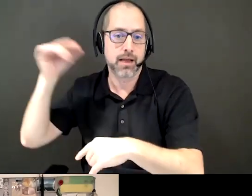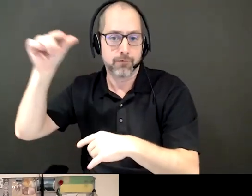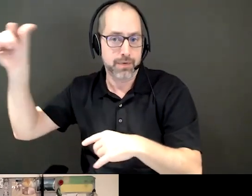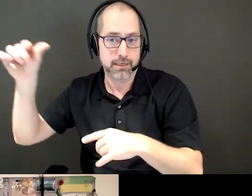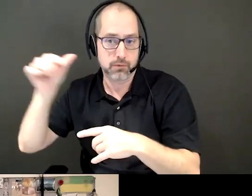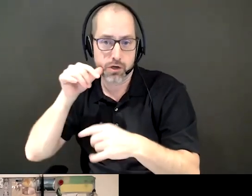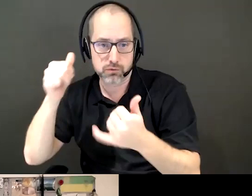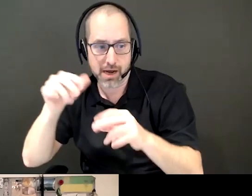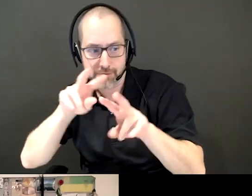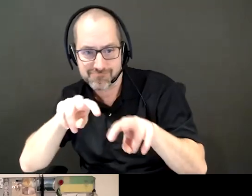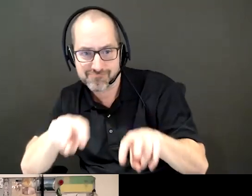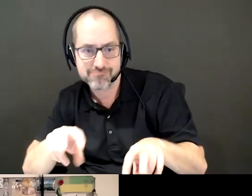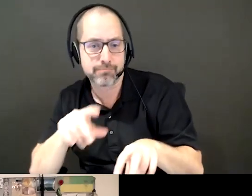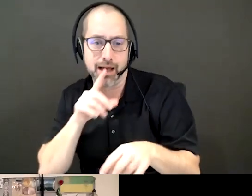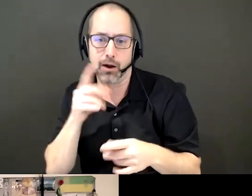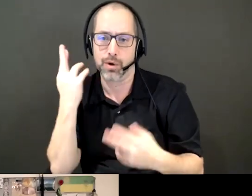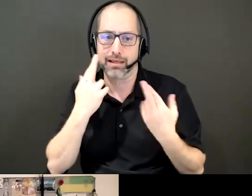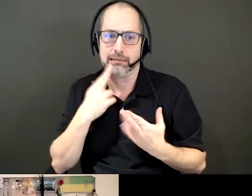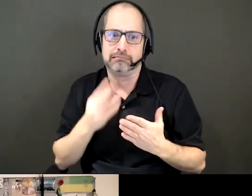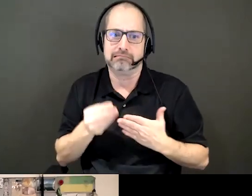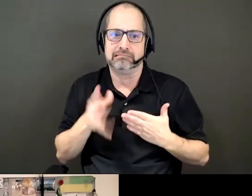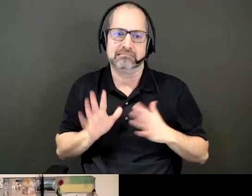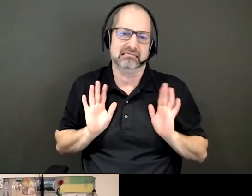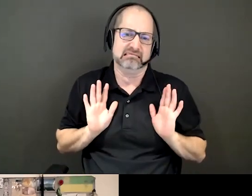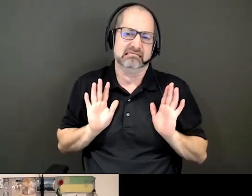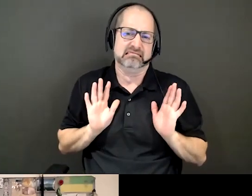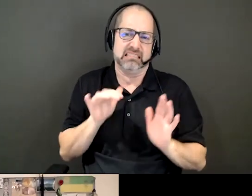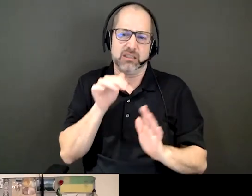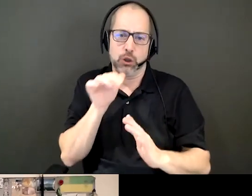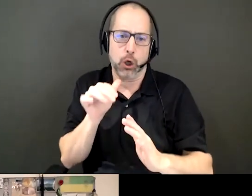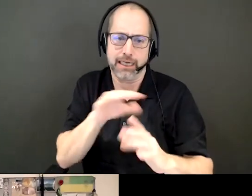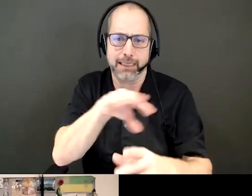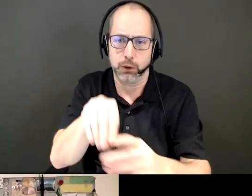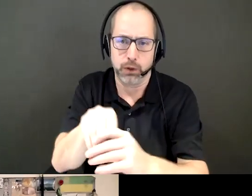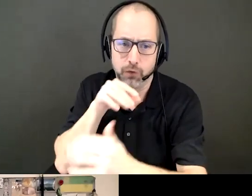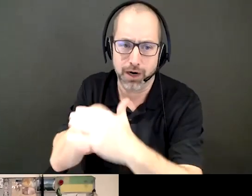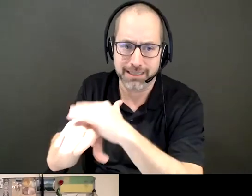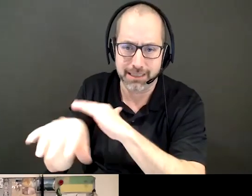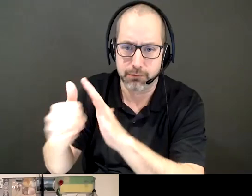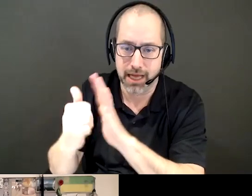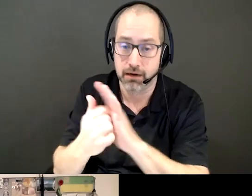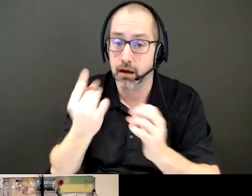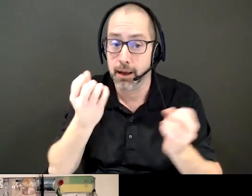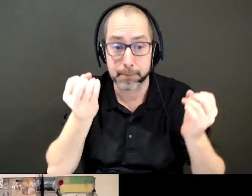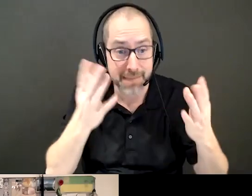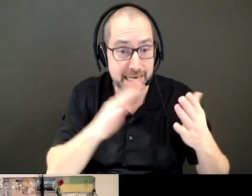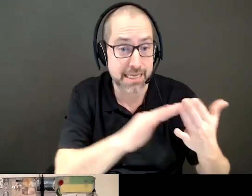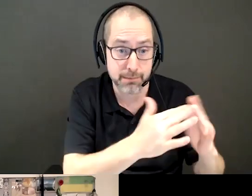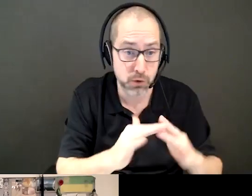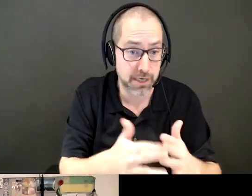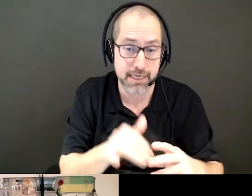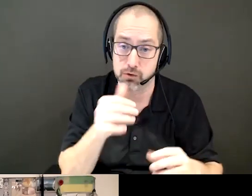because there's a cost factor there. So we have many inaccessible communities, many communities that don't have running water, that don't have roads,